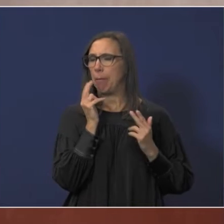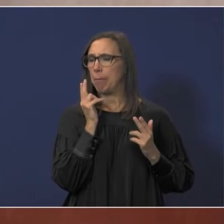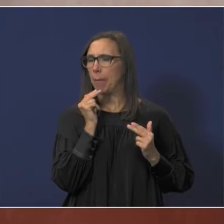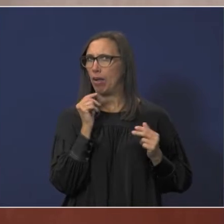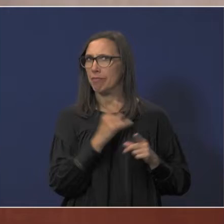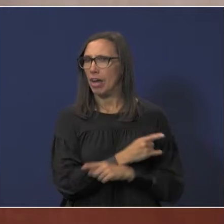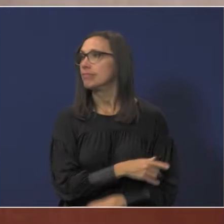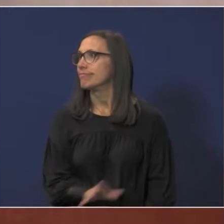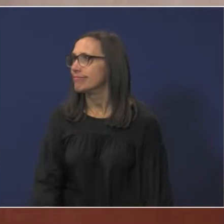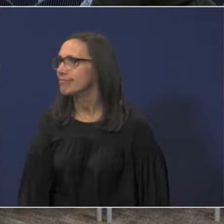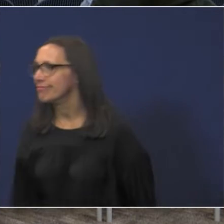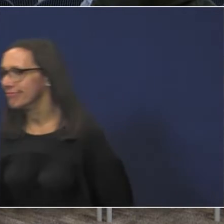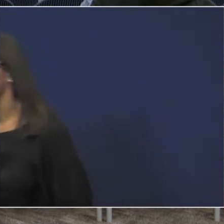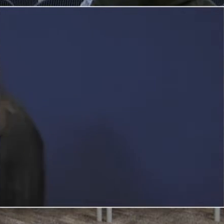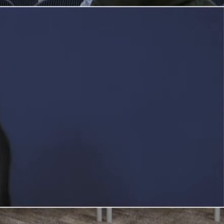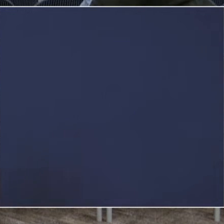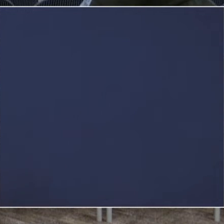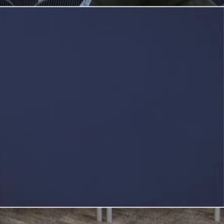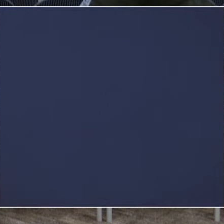That's my comment.